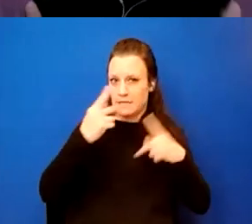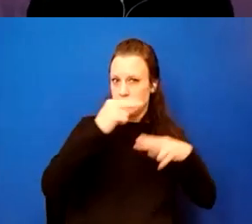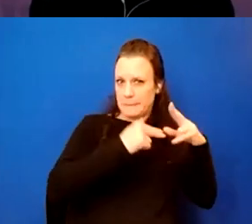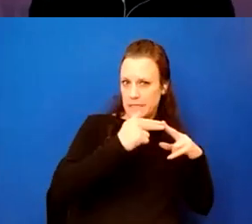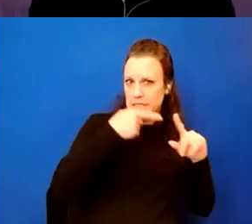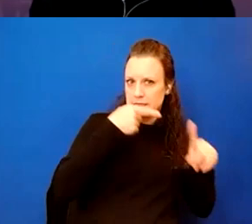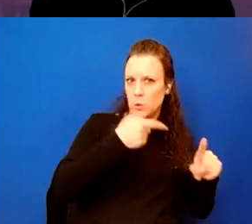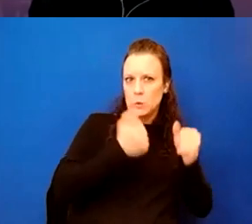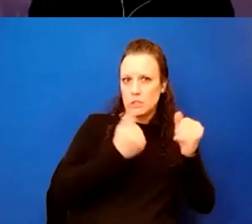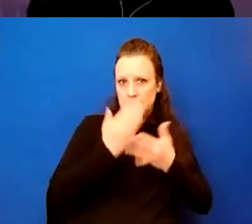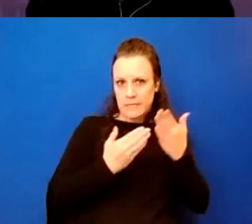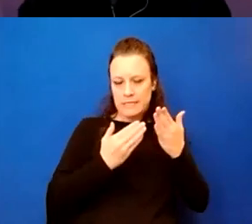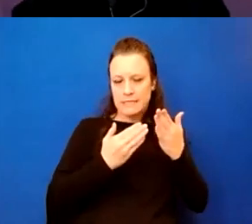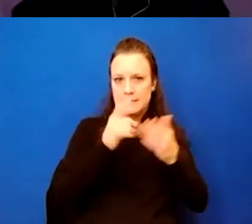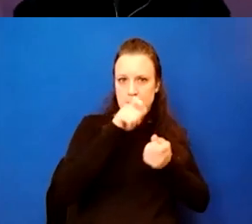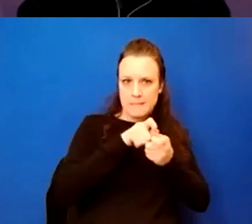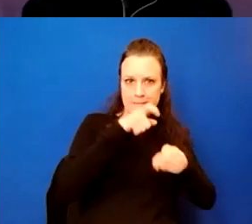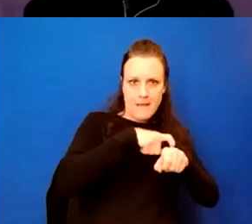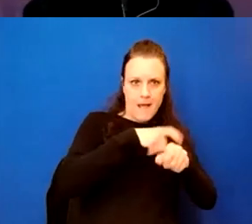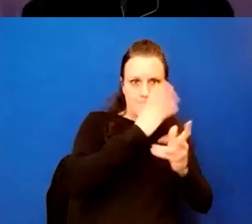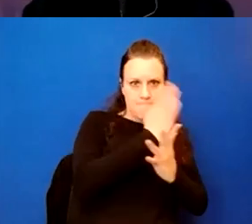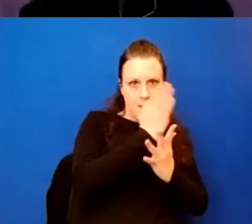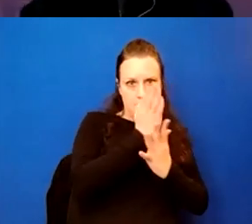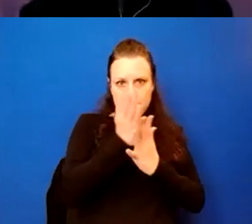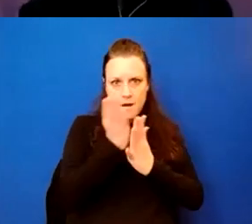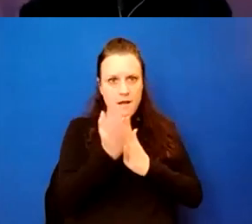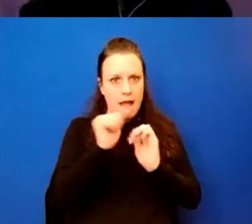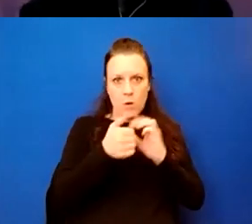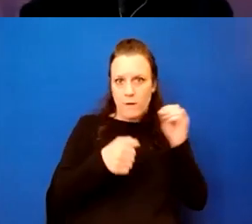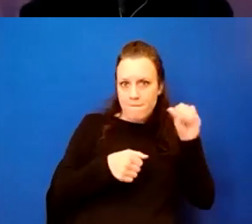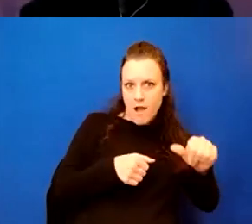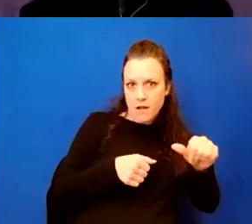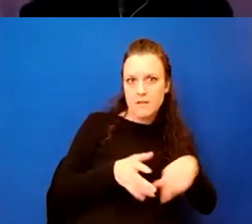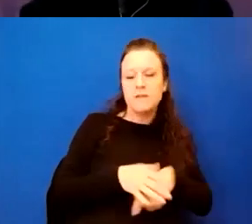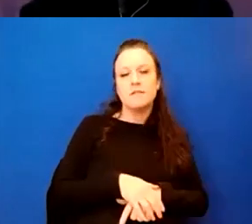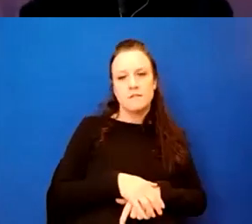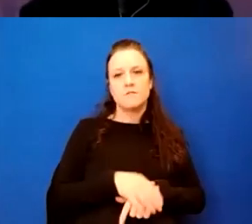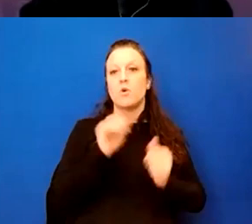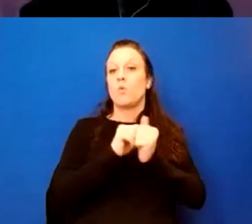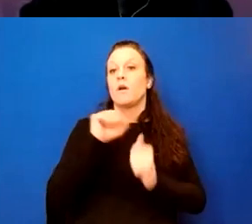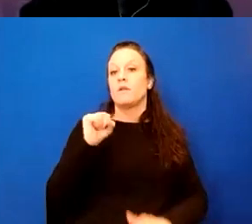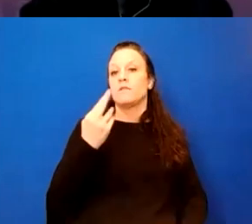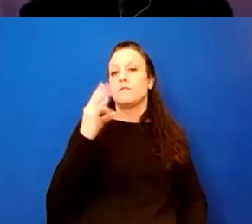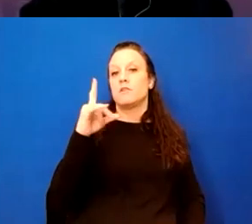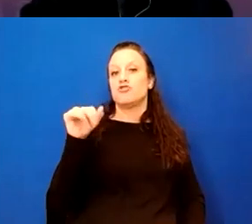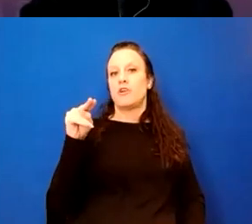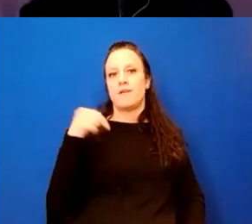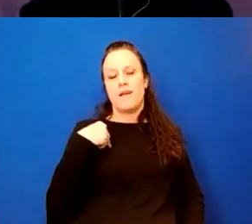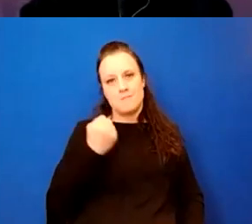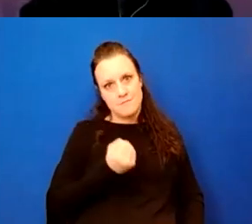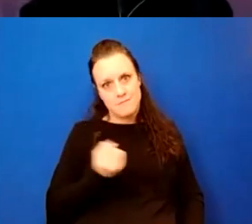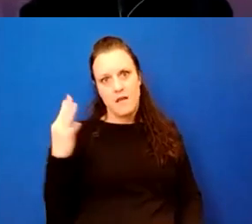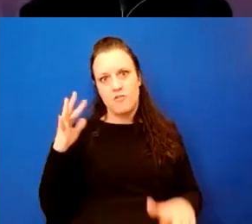pieces should be built at different points. How would we fund it? Um, so with, with Sheridan, Sheridan has a number of